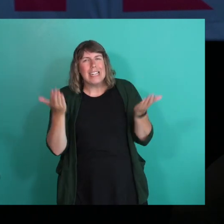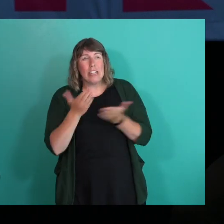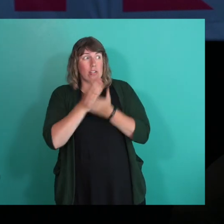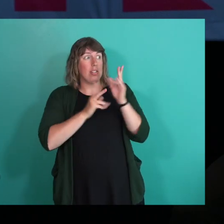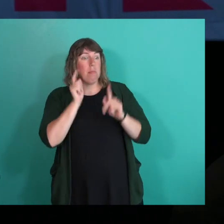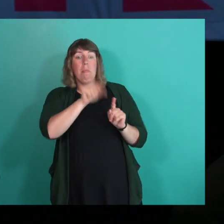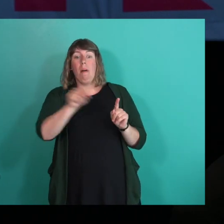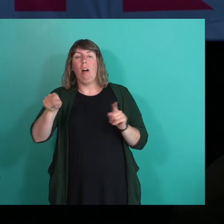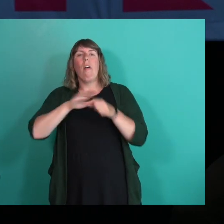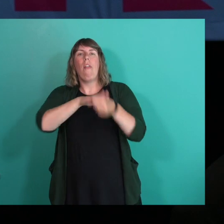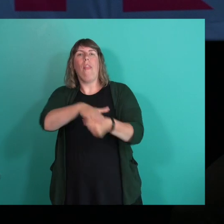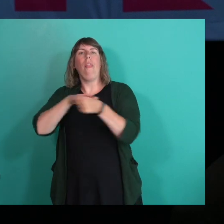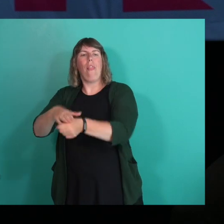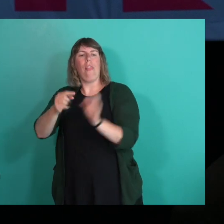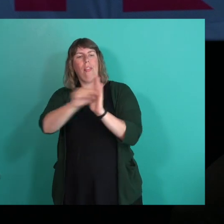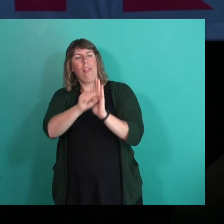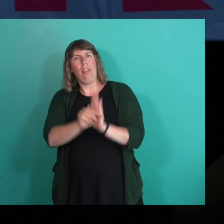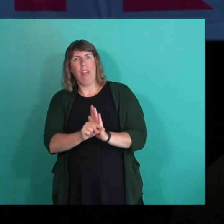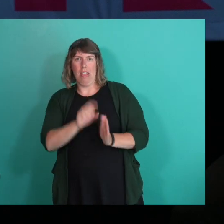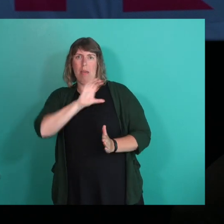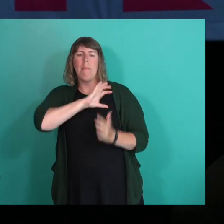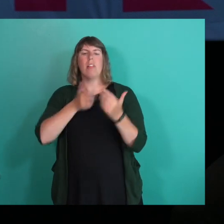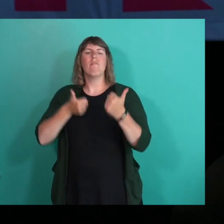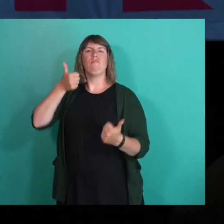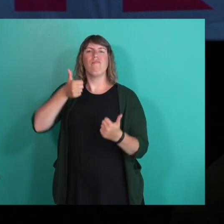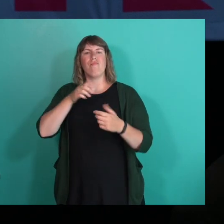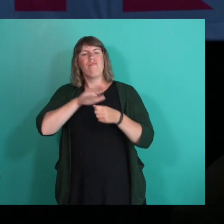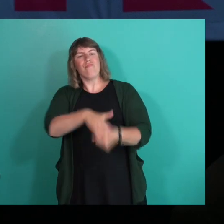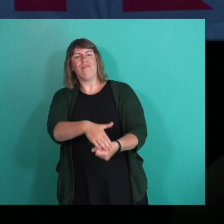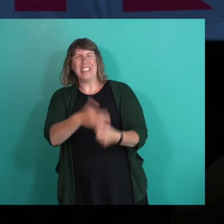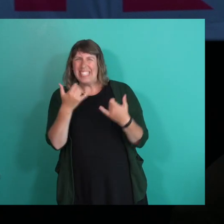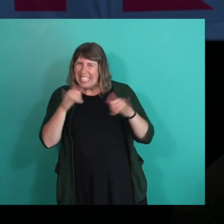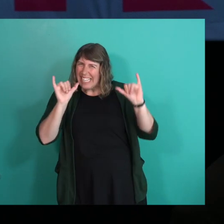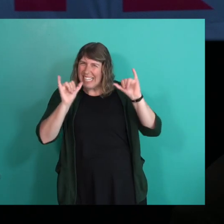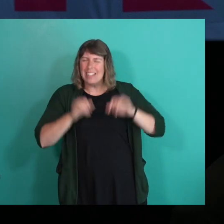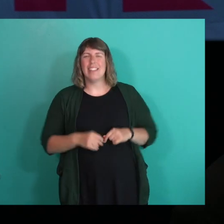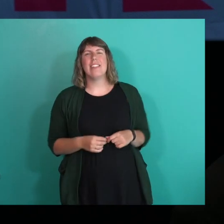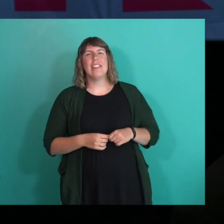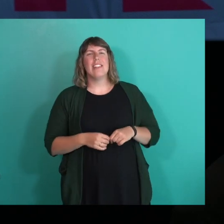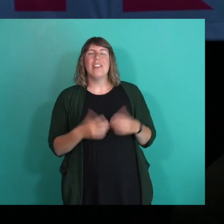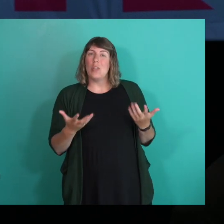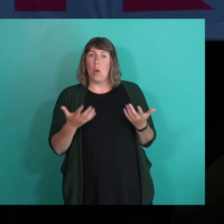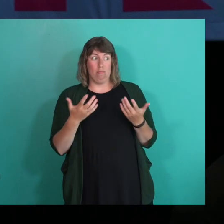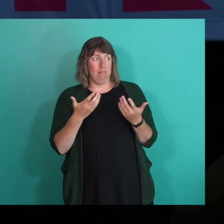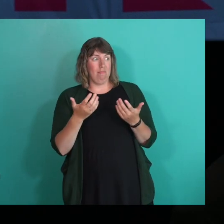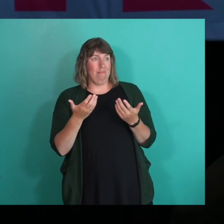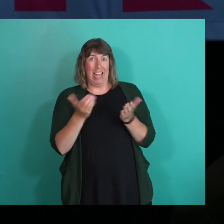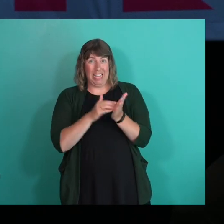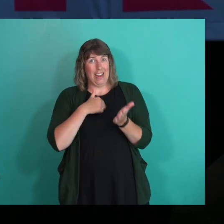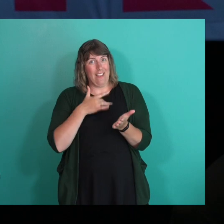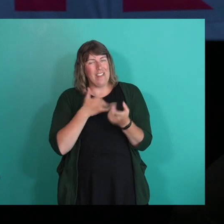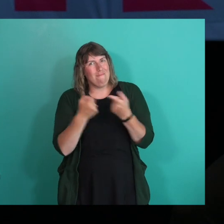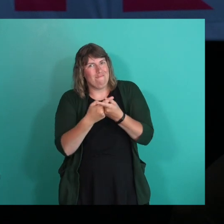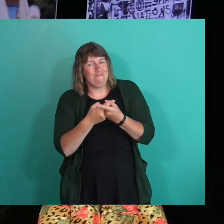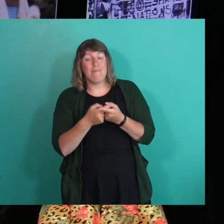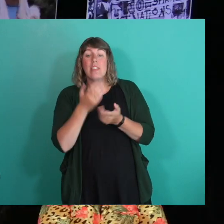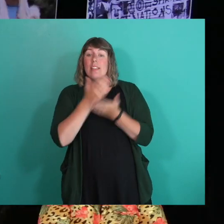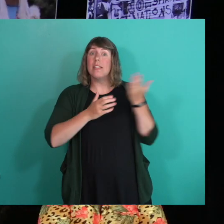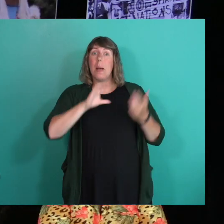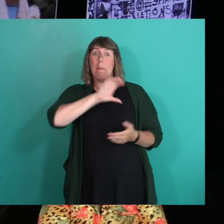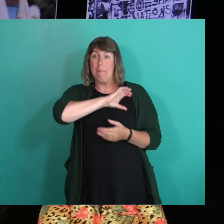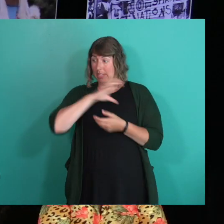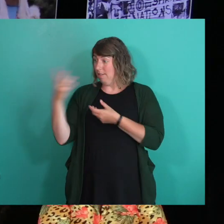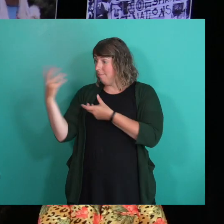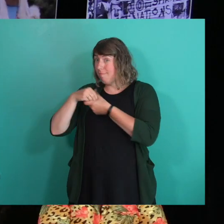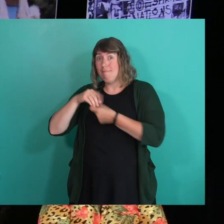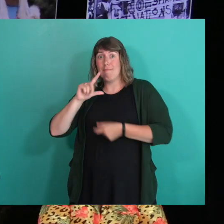experience of police being agents of persecution. So, again, there's that conflict. Like, there are police who are members of